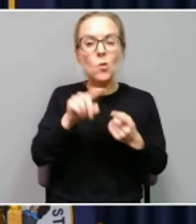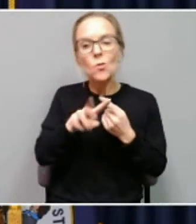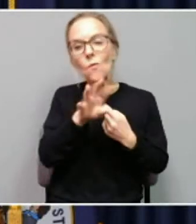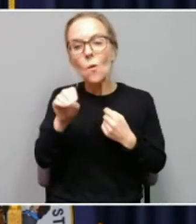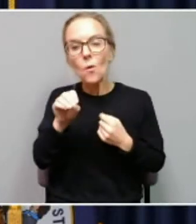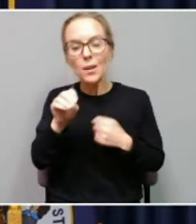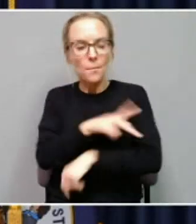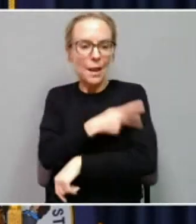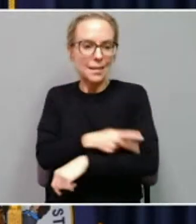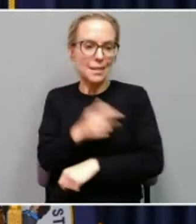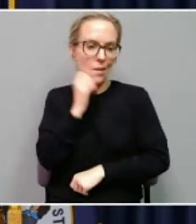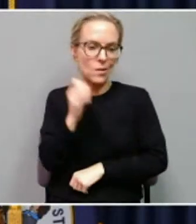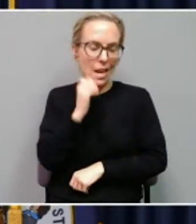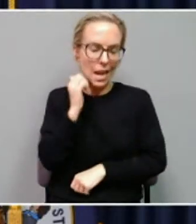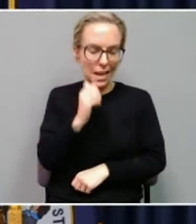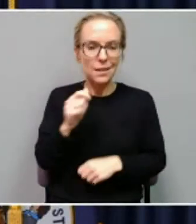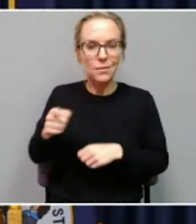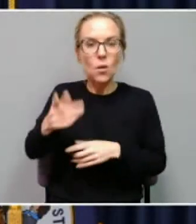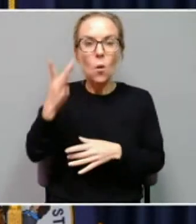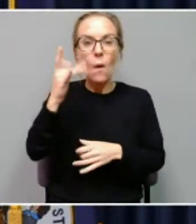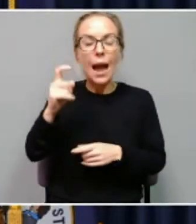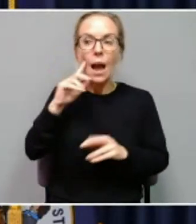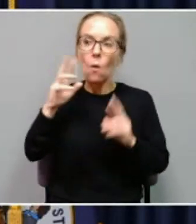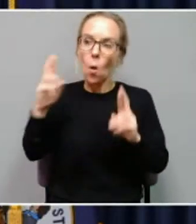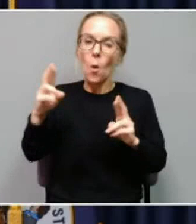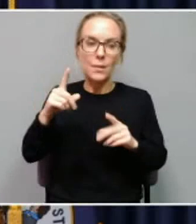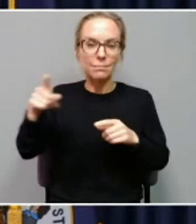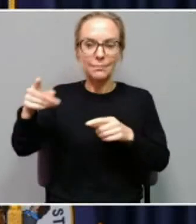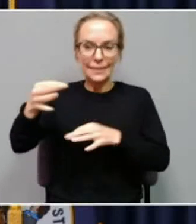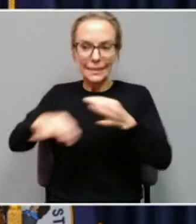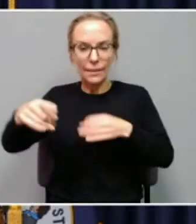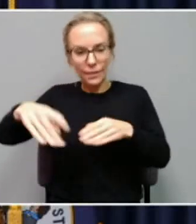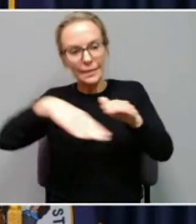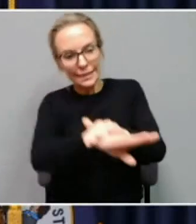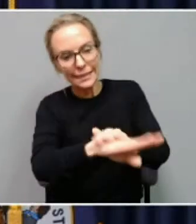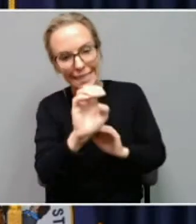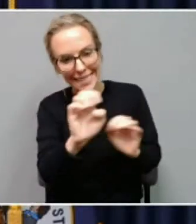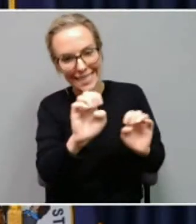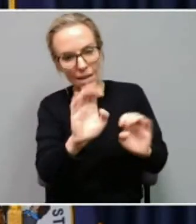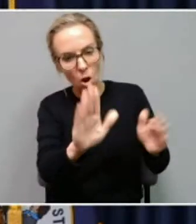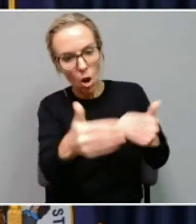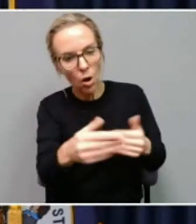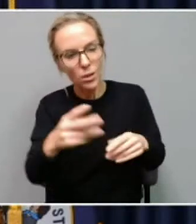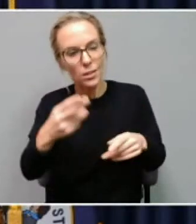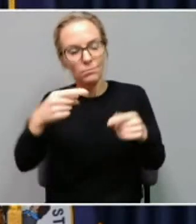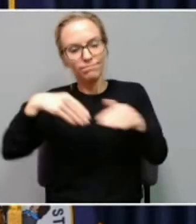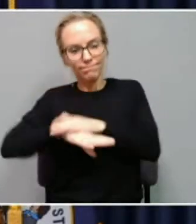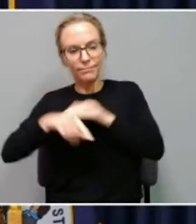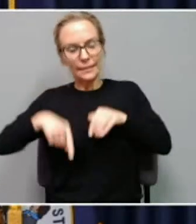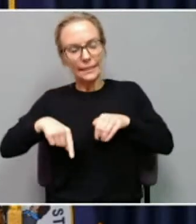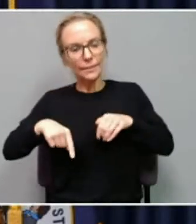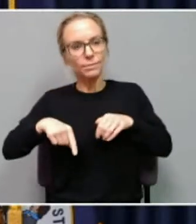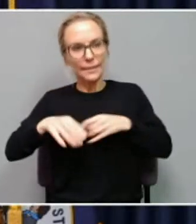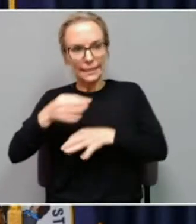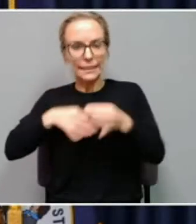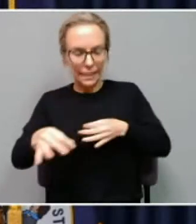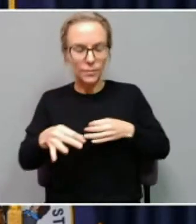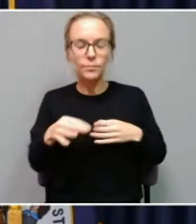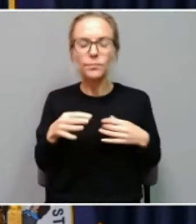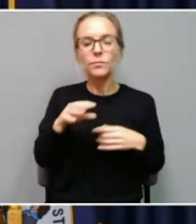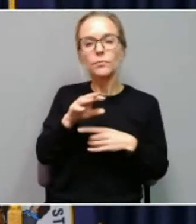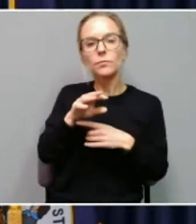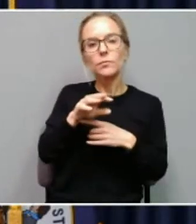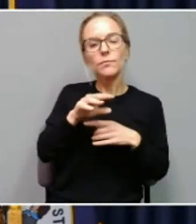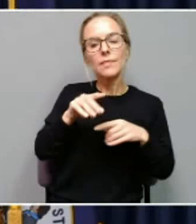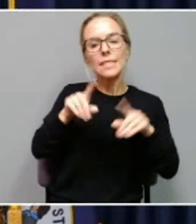which keeps them out of our ER, hopefully, and keeps them out of the hospital as inpatients. Wild Health Testing Center,